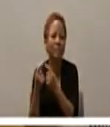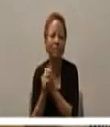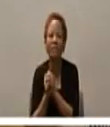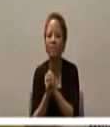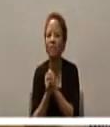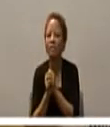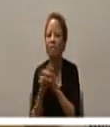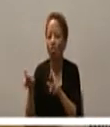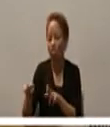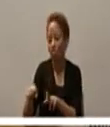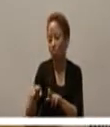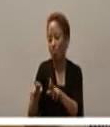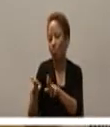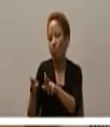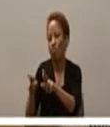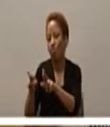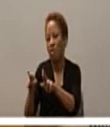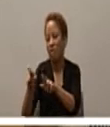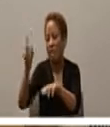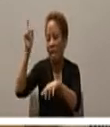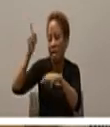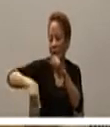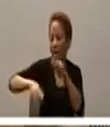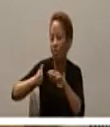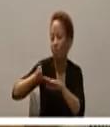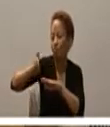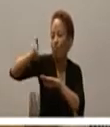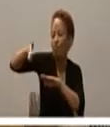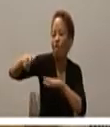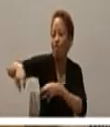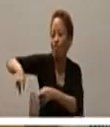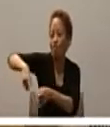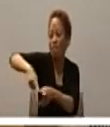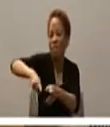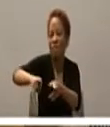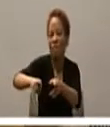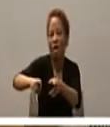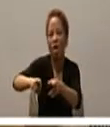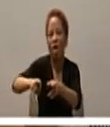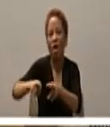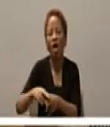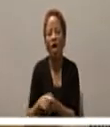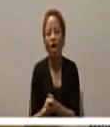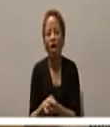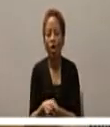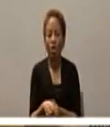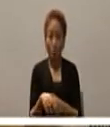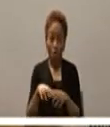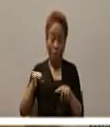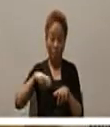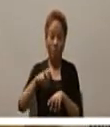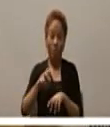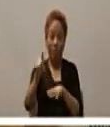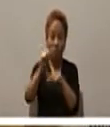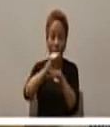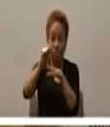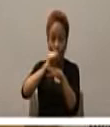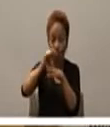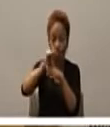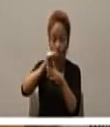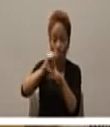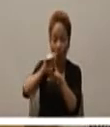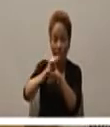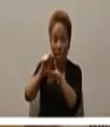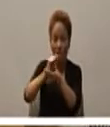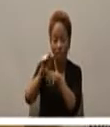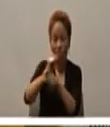road was blocked off we couldn't get across the river and so we had to go down by train and I had made one I